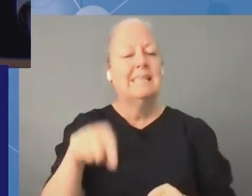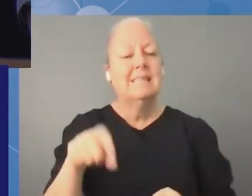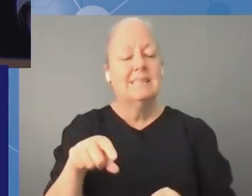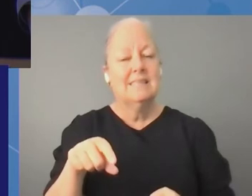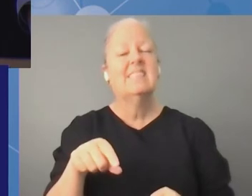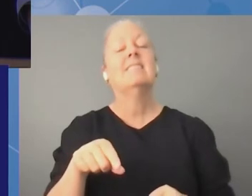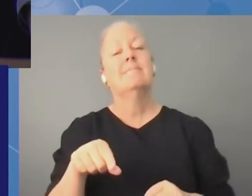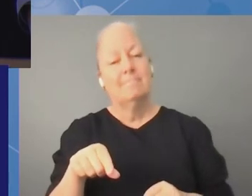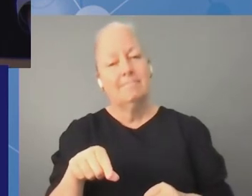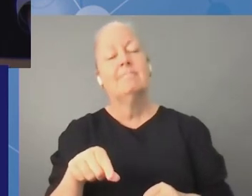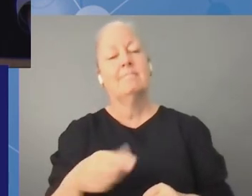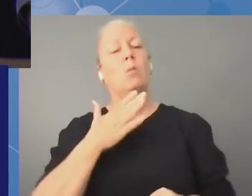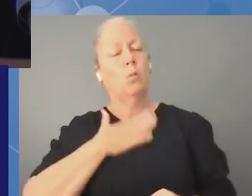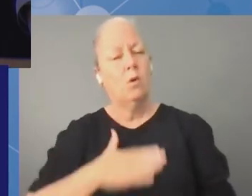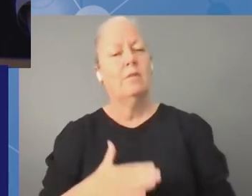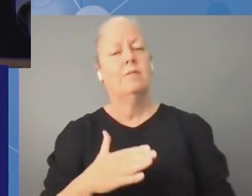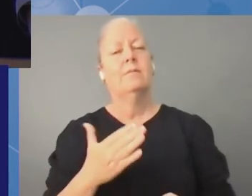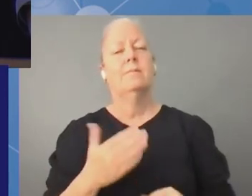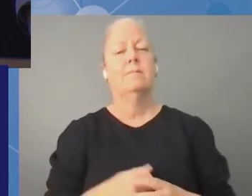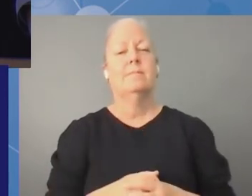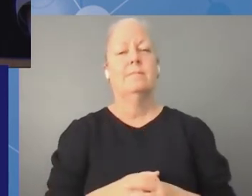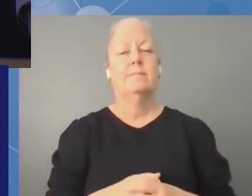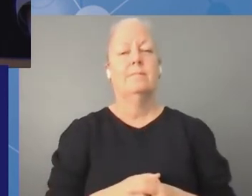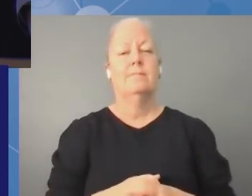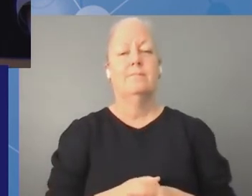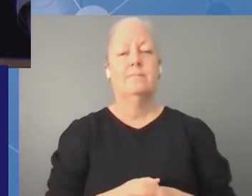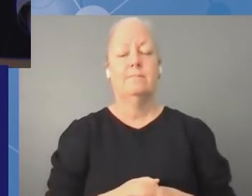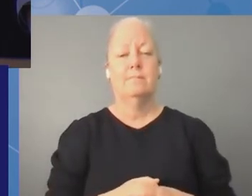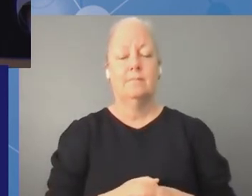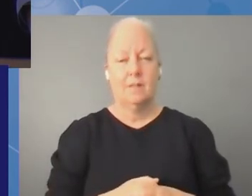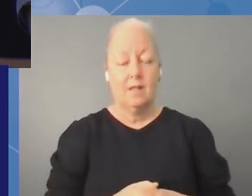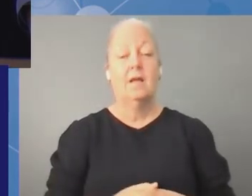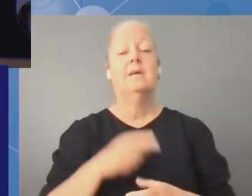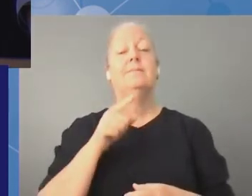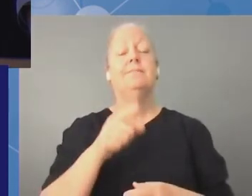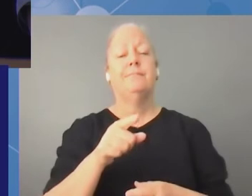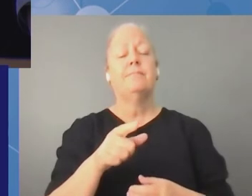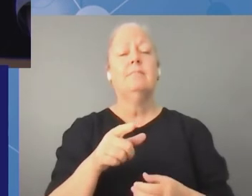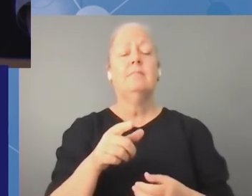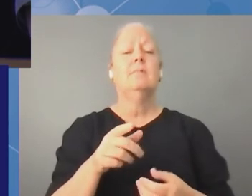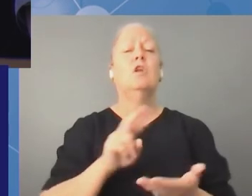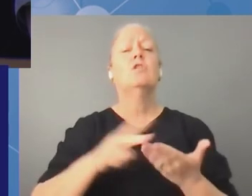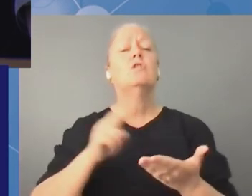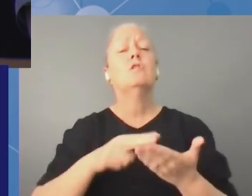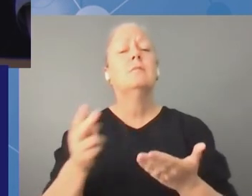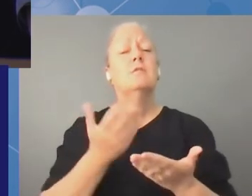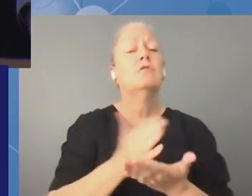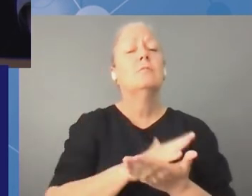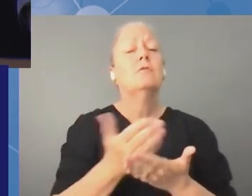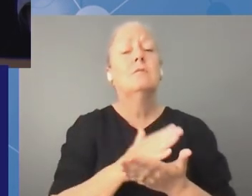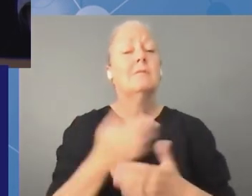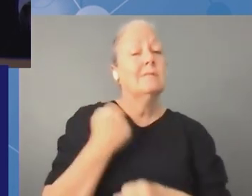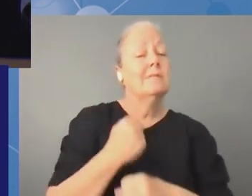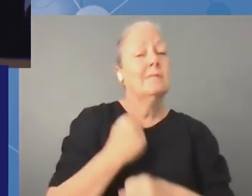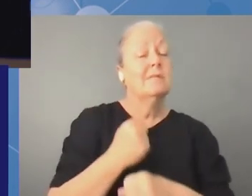the interpreting service to be available during